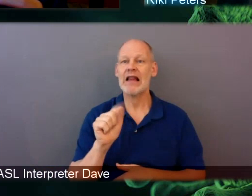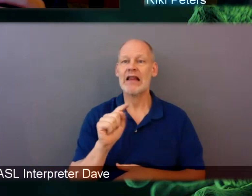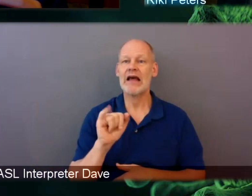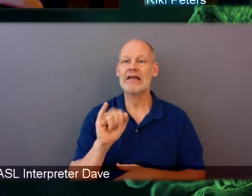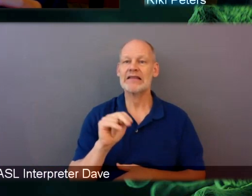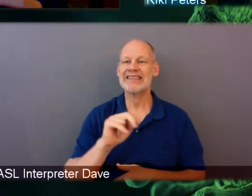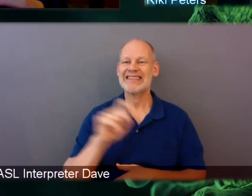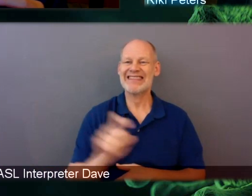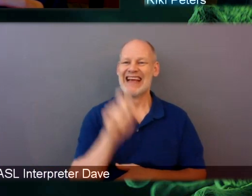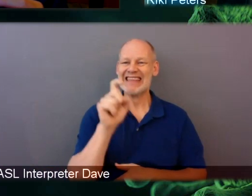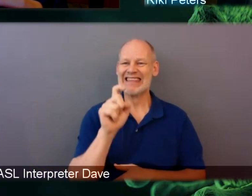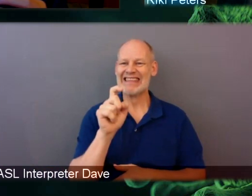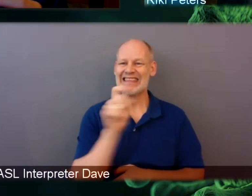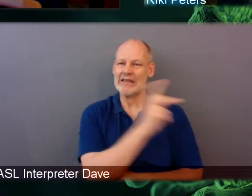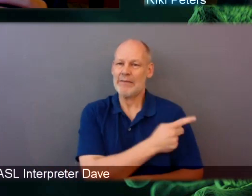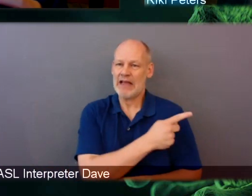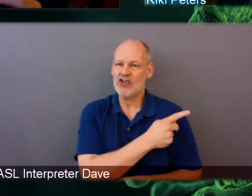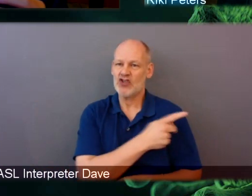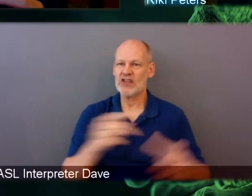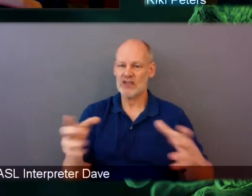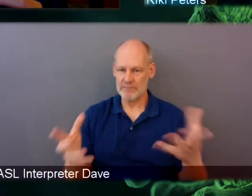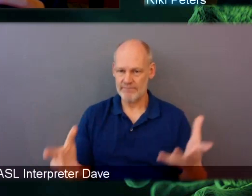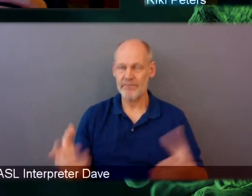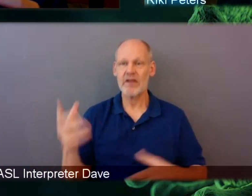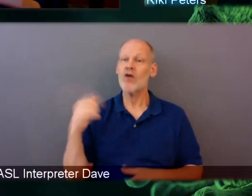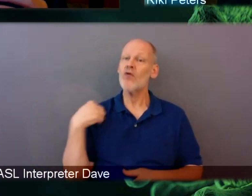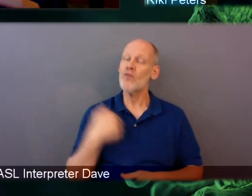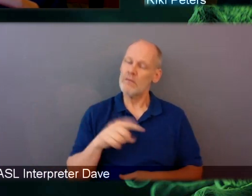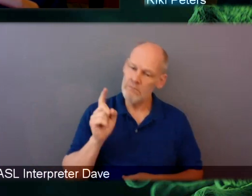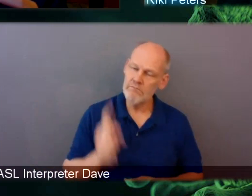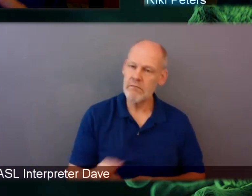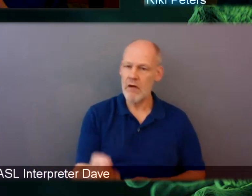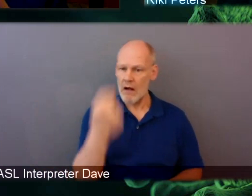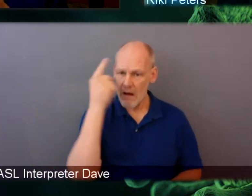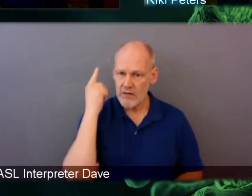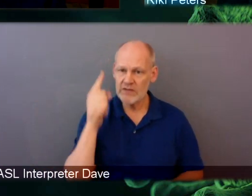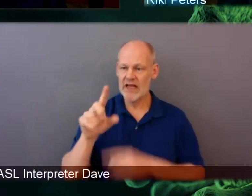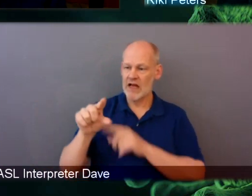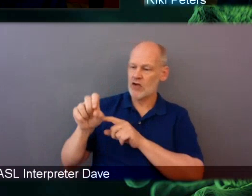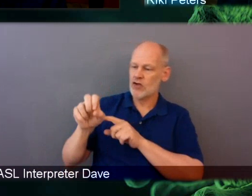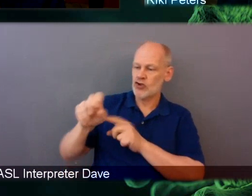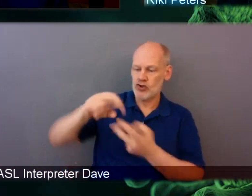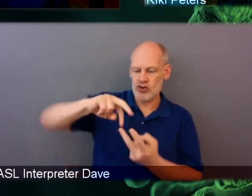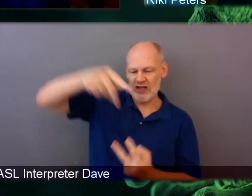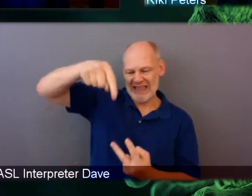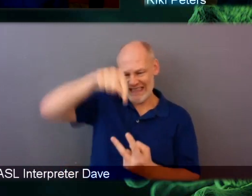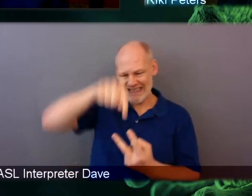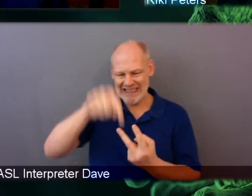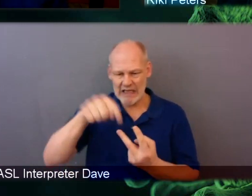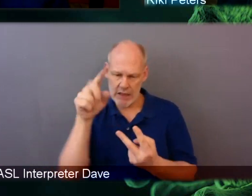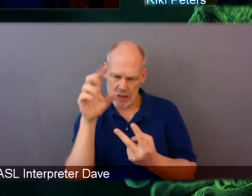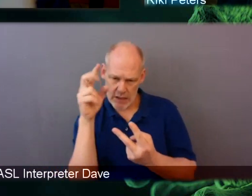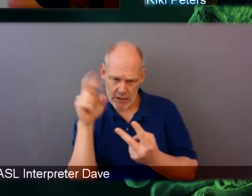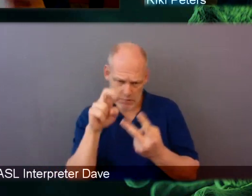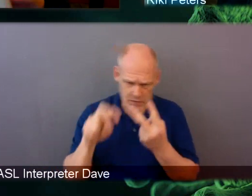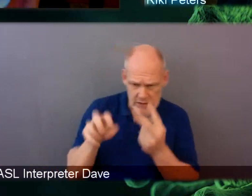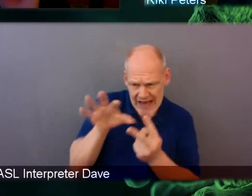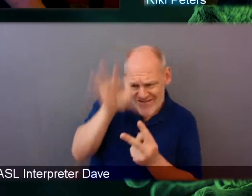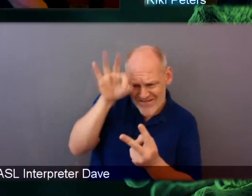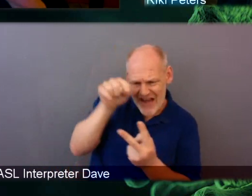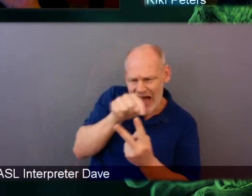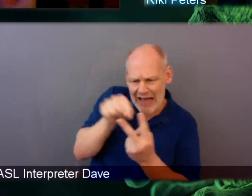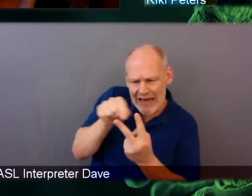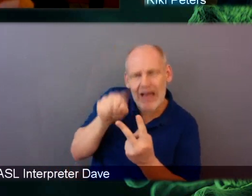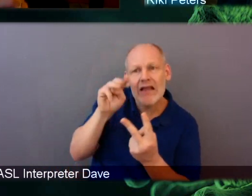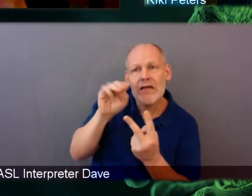focused on understanding if there are differences in the expressed genes and the gut microbiome across racial ethnic groups and if